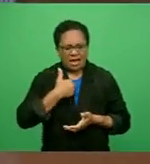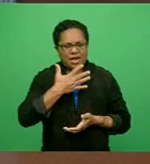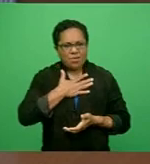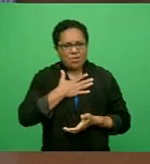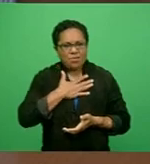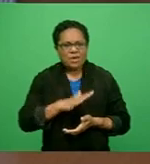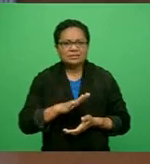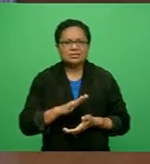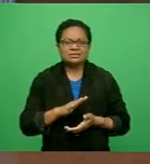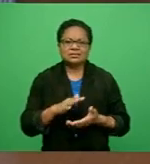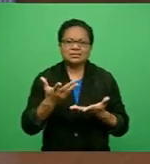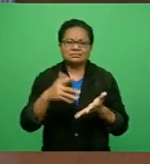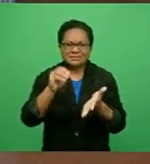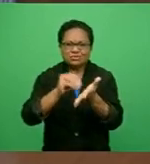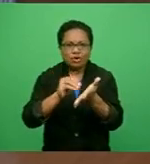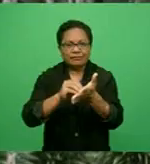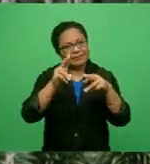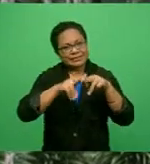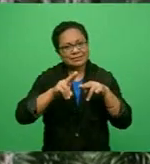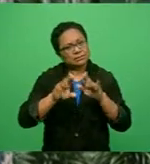beloved country.